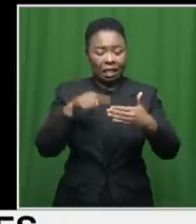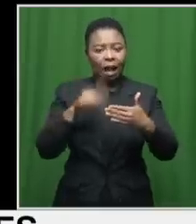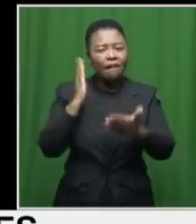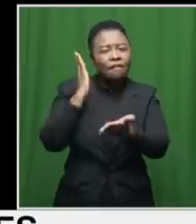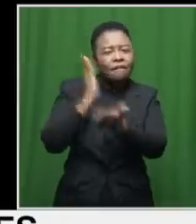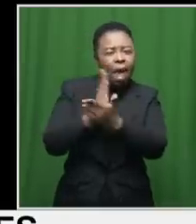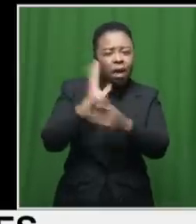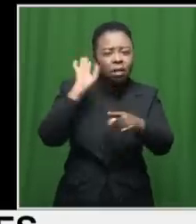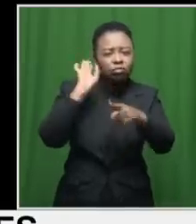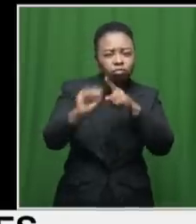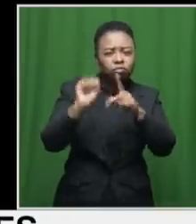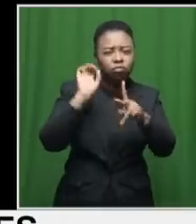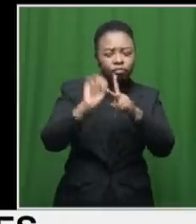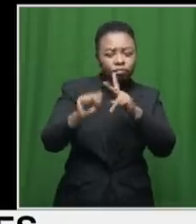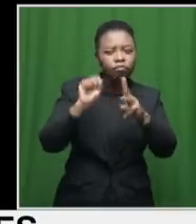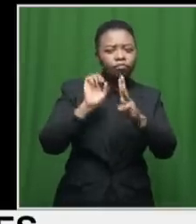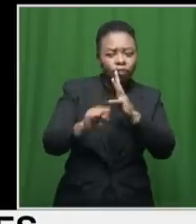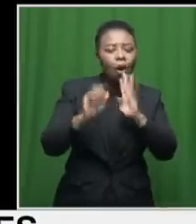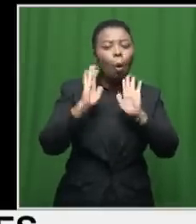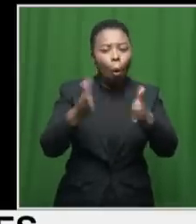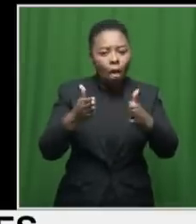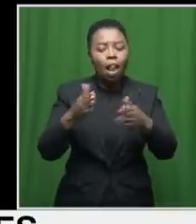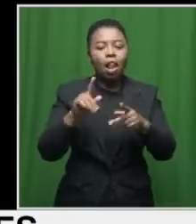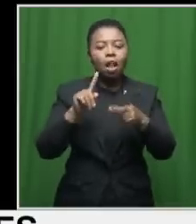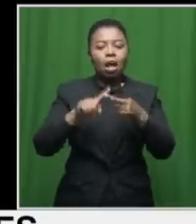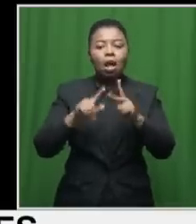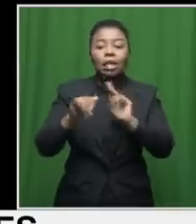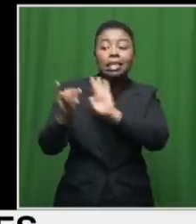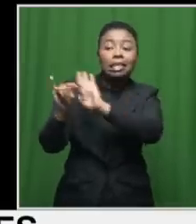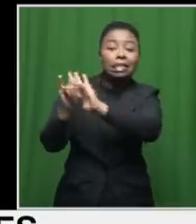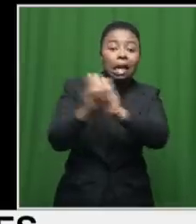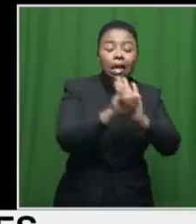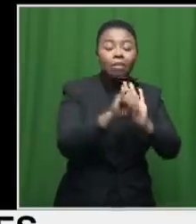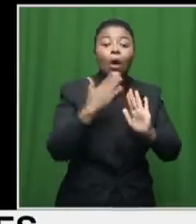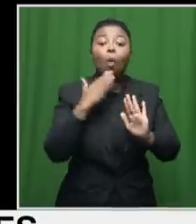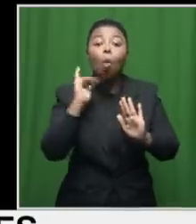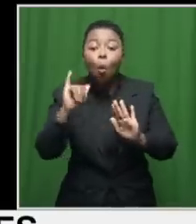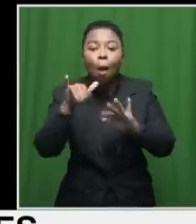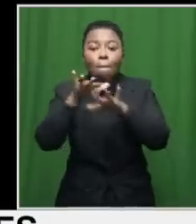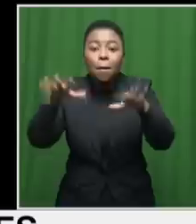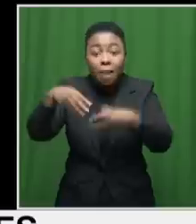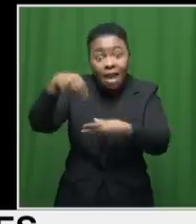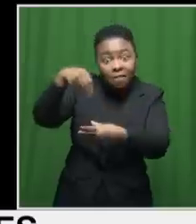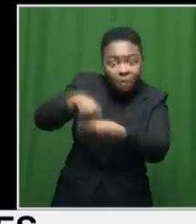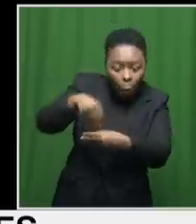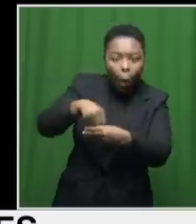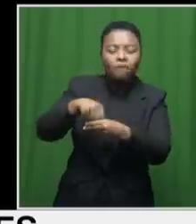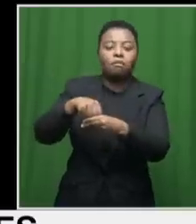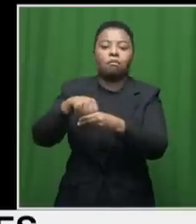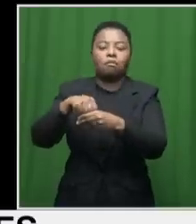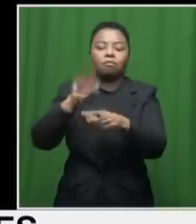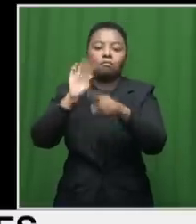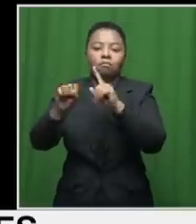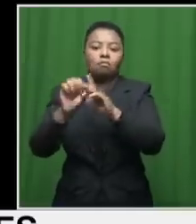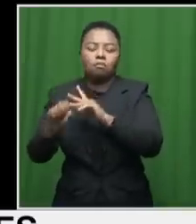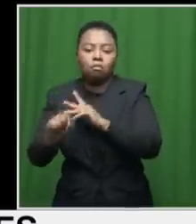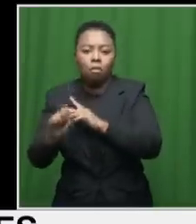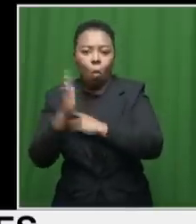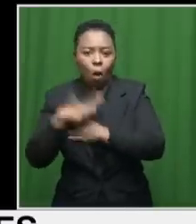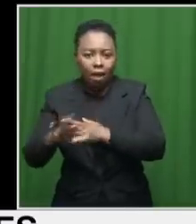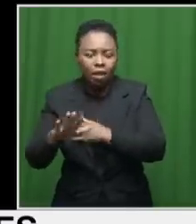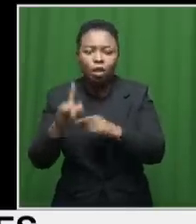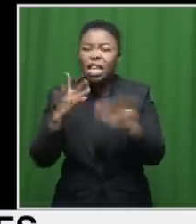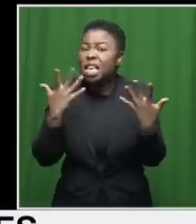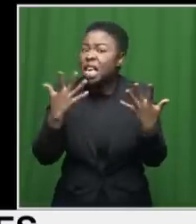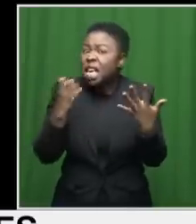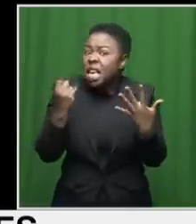established and for role players to be identified. Anyone found to have broken the law